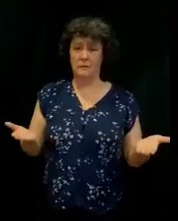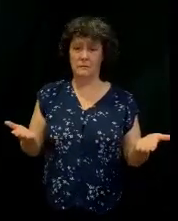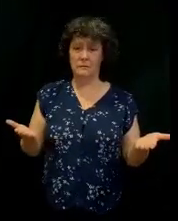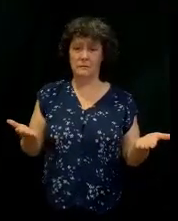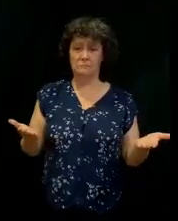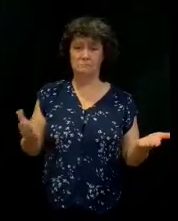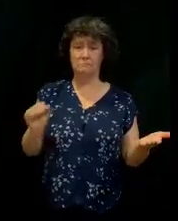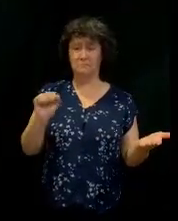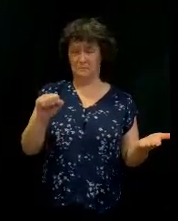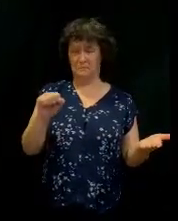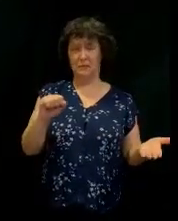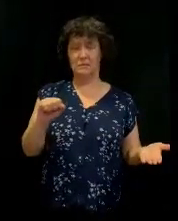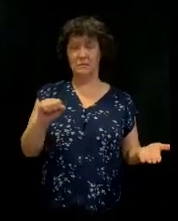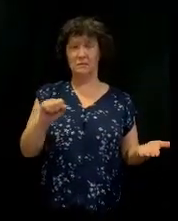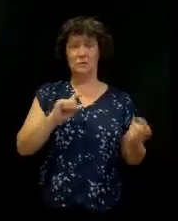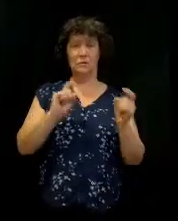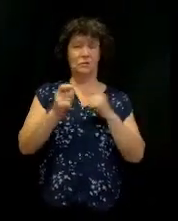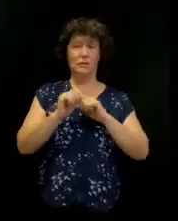It changes it all.